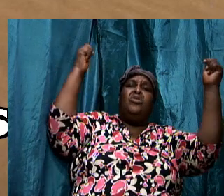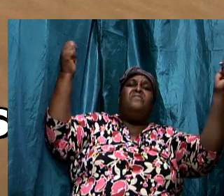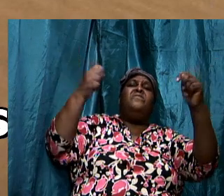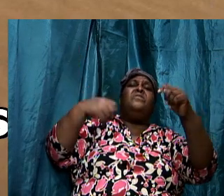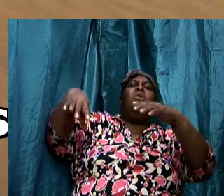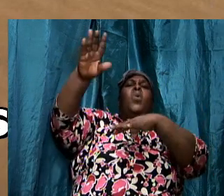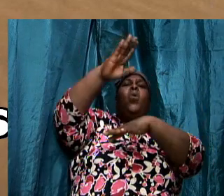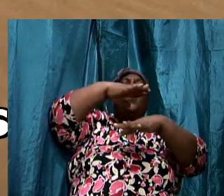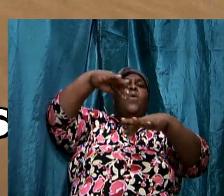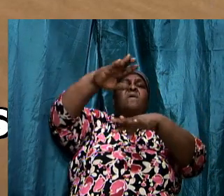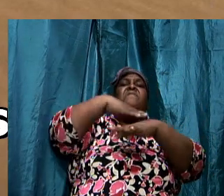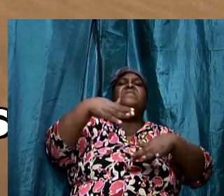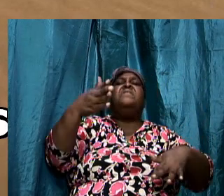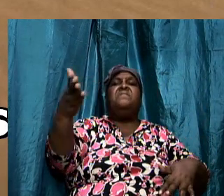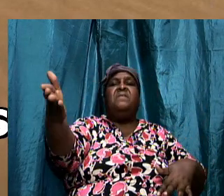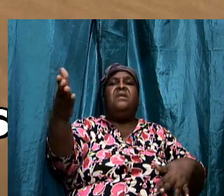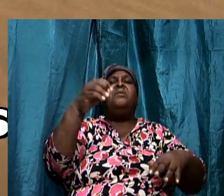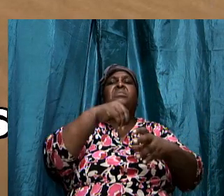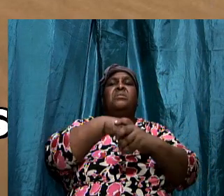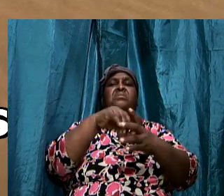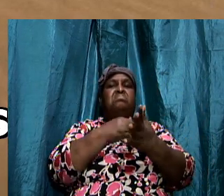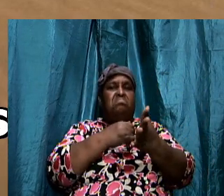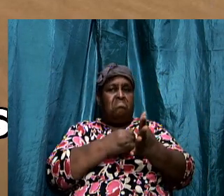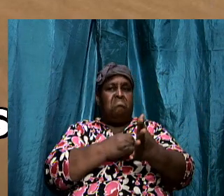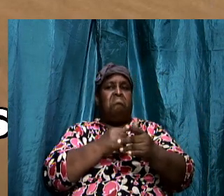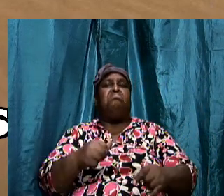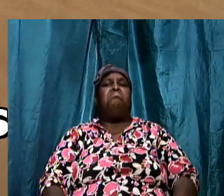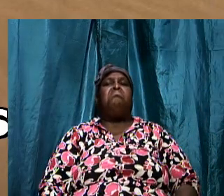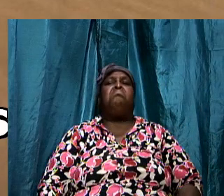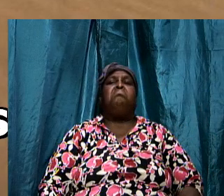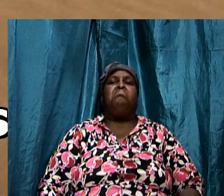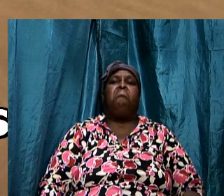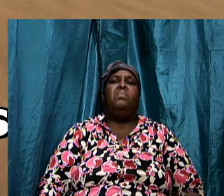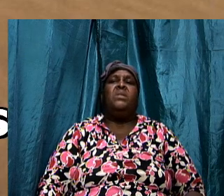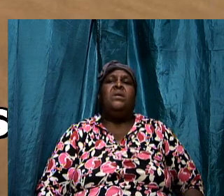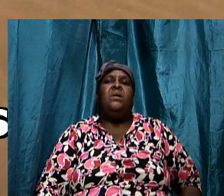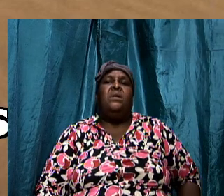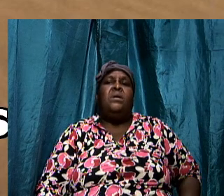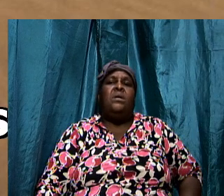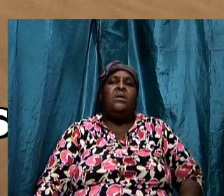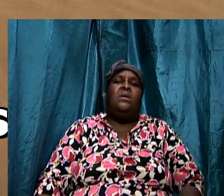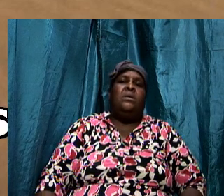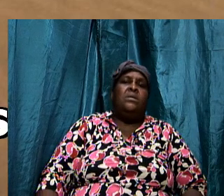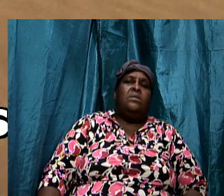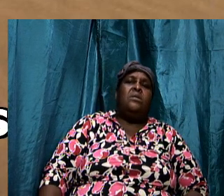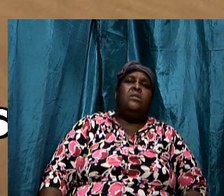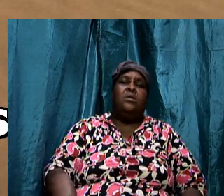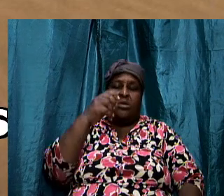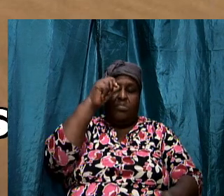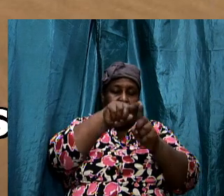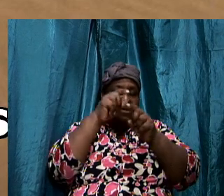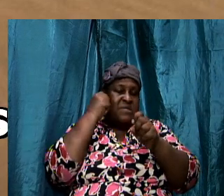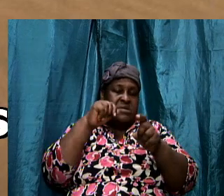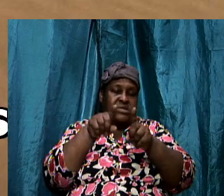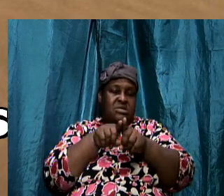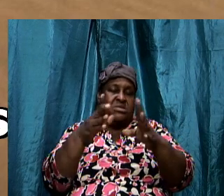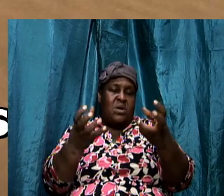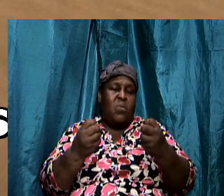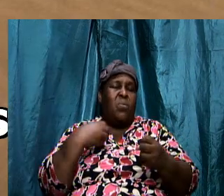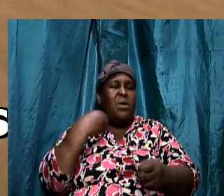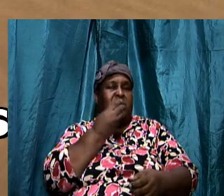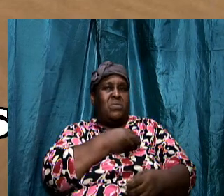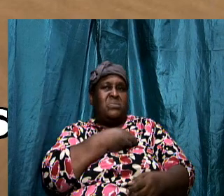triumphing over them in it brothers and sisters i want us to